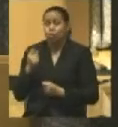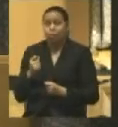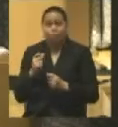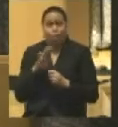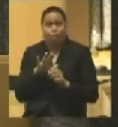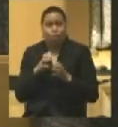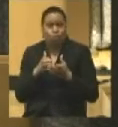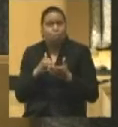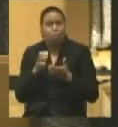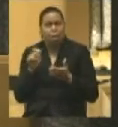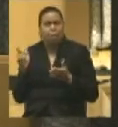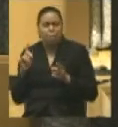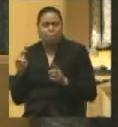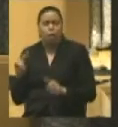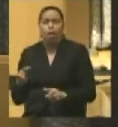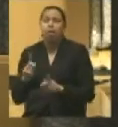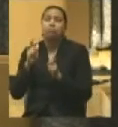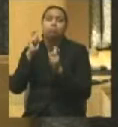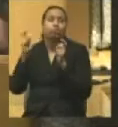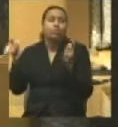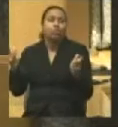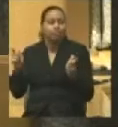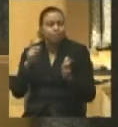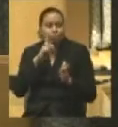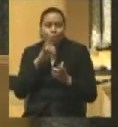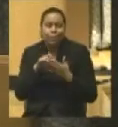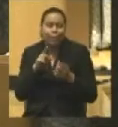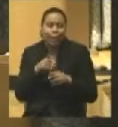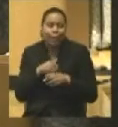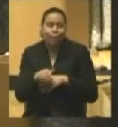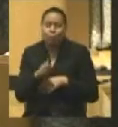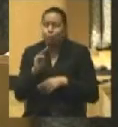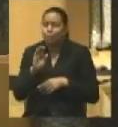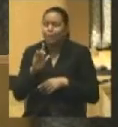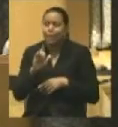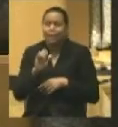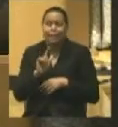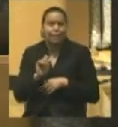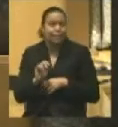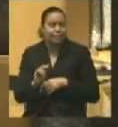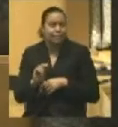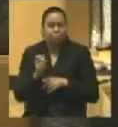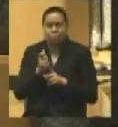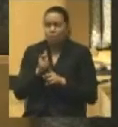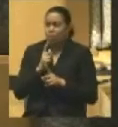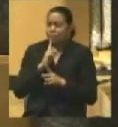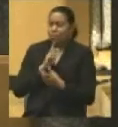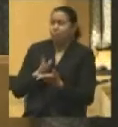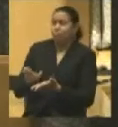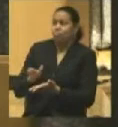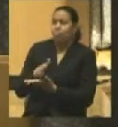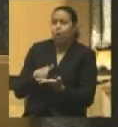being exaggerated, well, there are all kinds of proofs of that after McClellan is nominated, not the least of them McClellan himself, who repudiates his own platform.